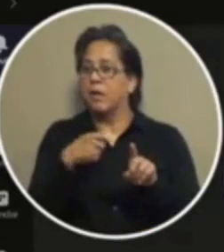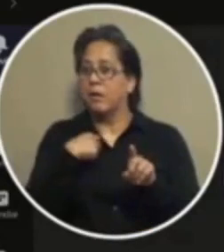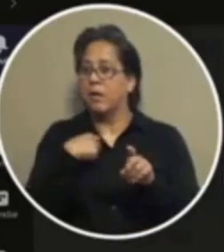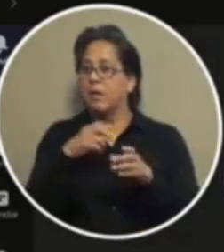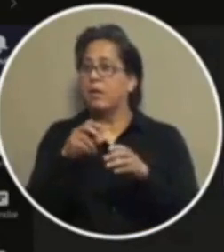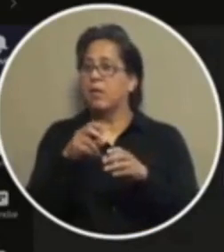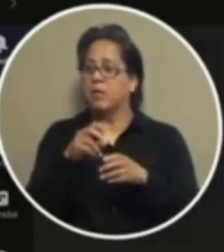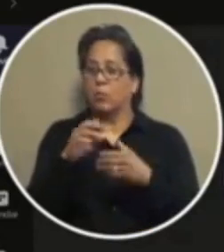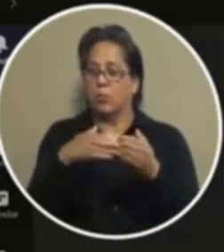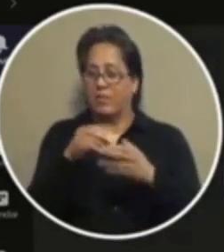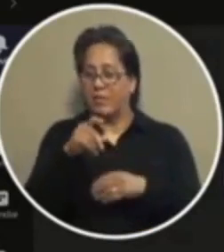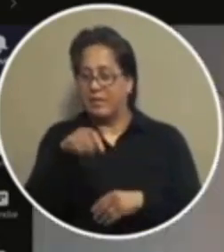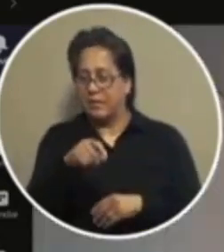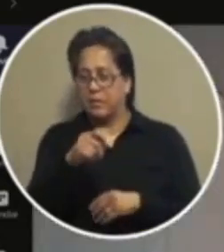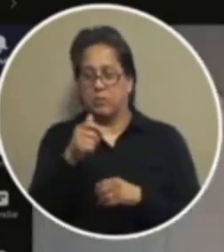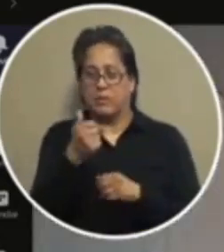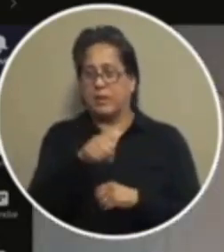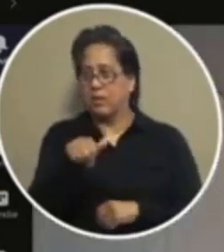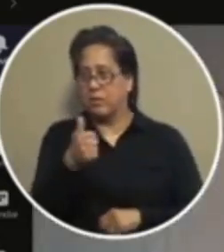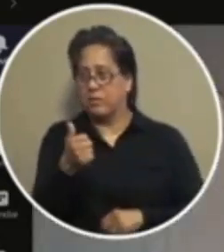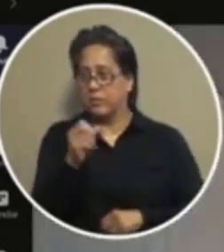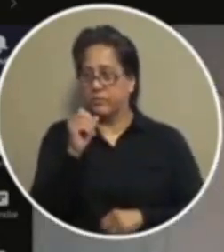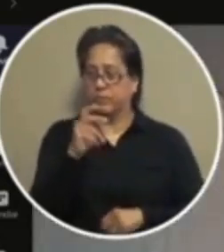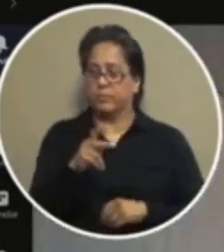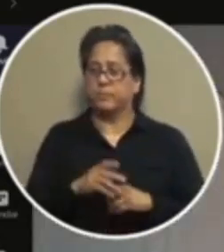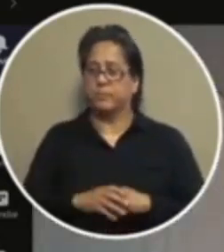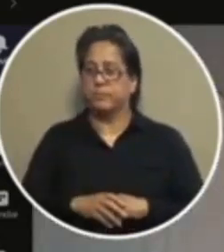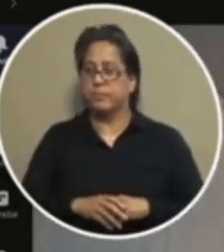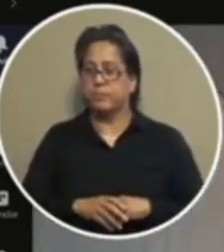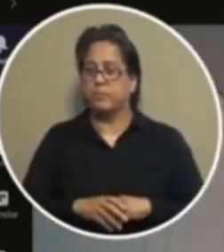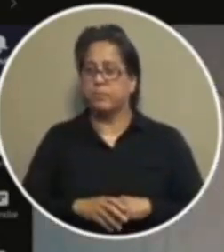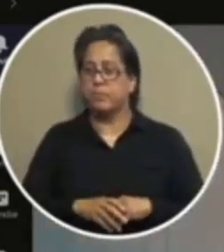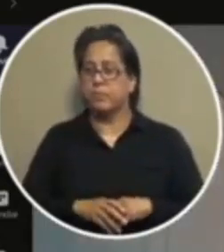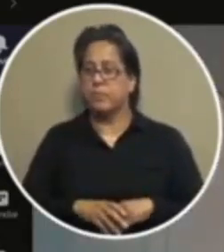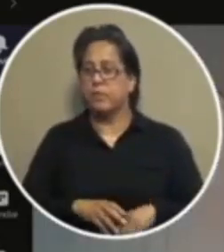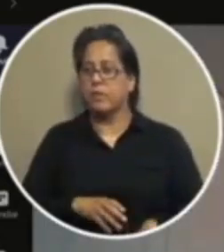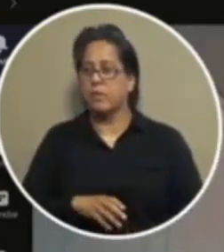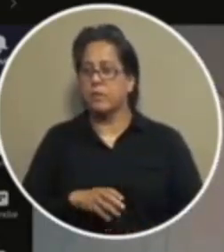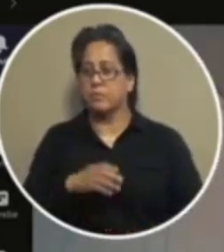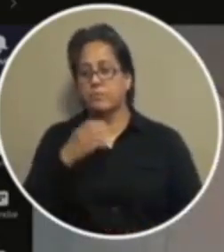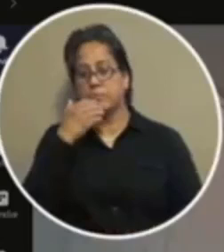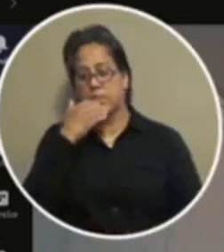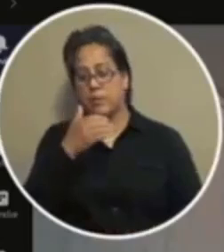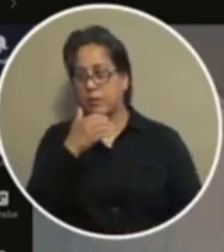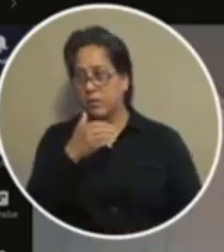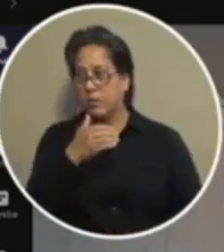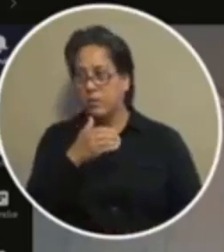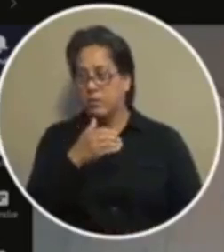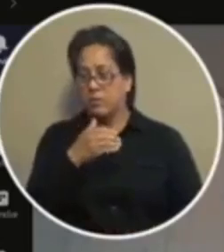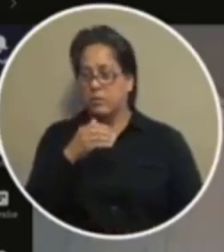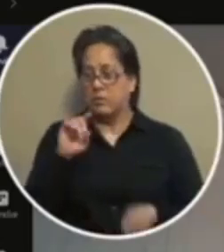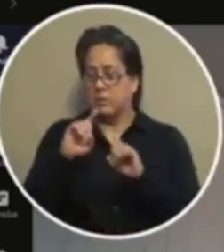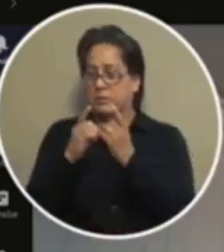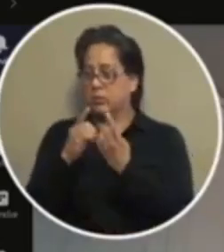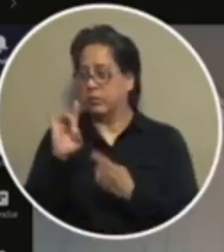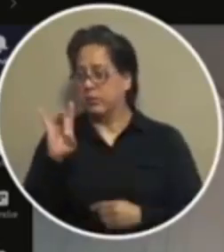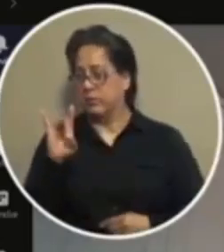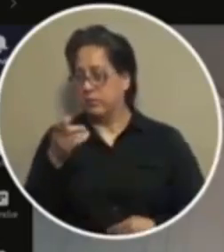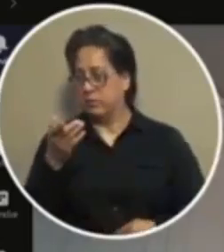for whatever you need on this or any other issue thank you uh speaker pro tem sissy did you want to say something else